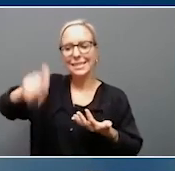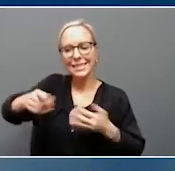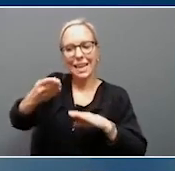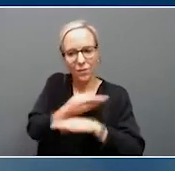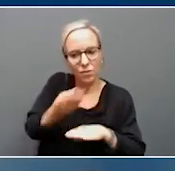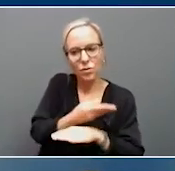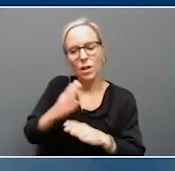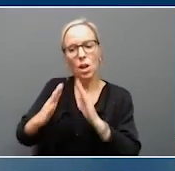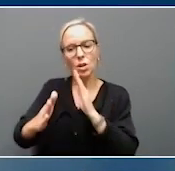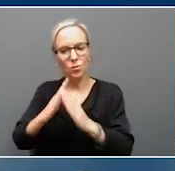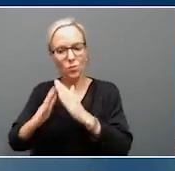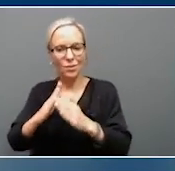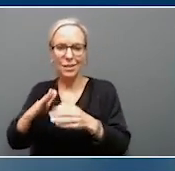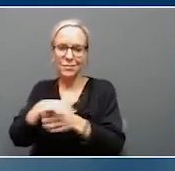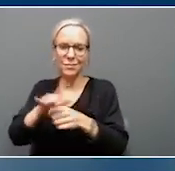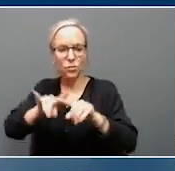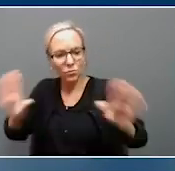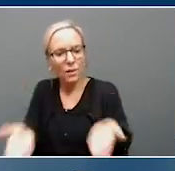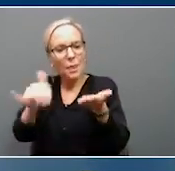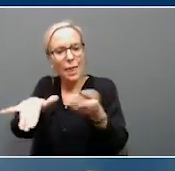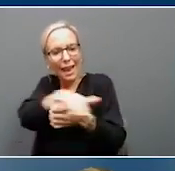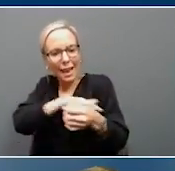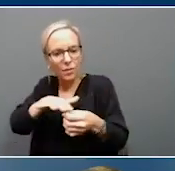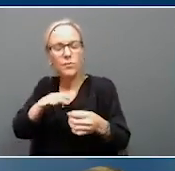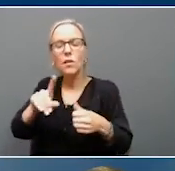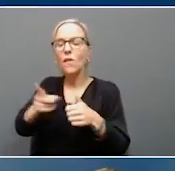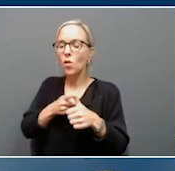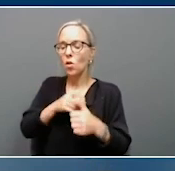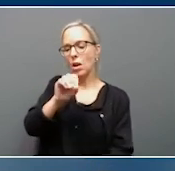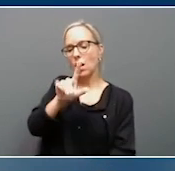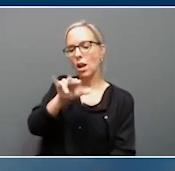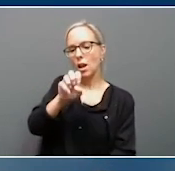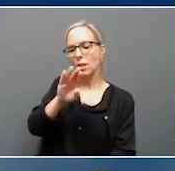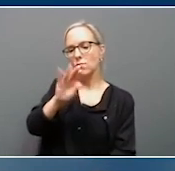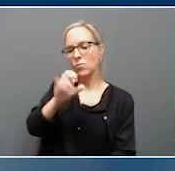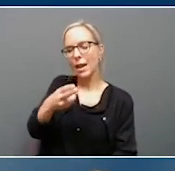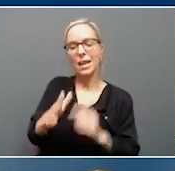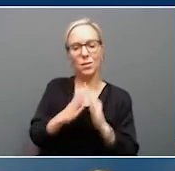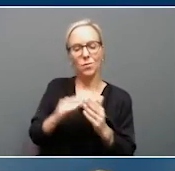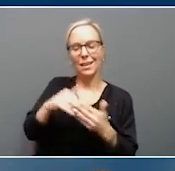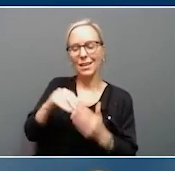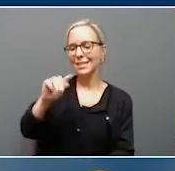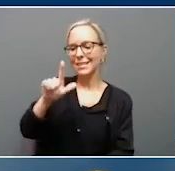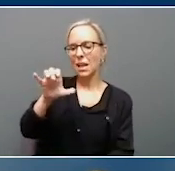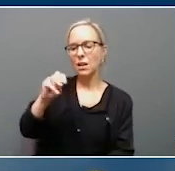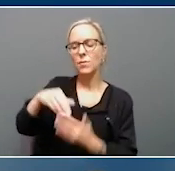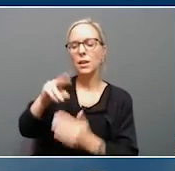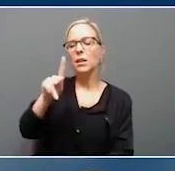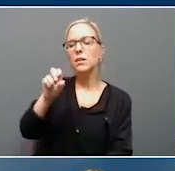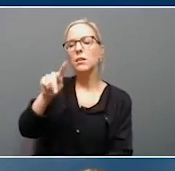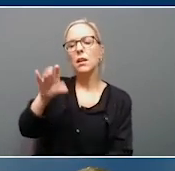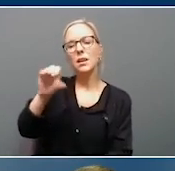uplift the entire area. So let's start with Olive Branch. That's located in the community of Talcum in Knott County, near the Perry County